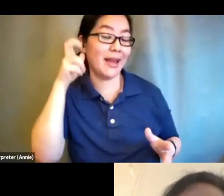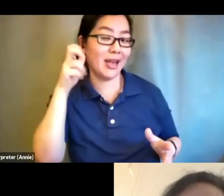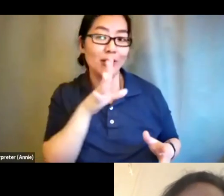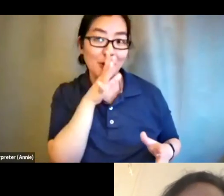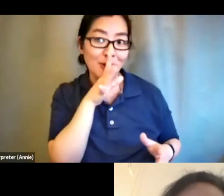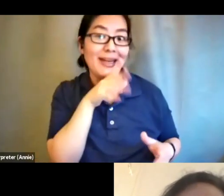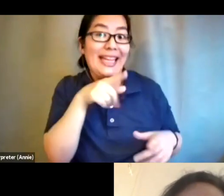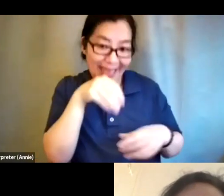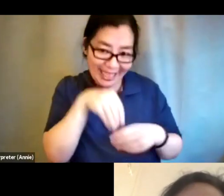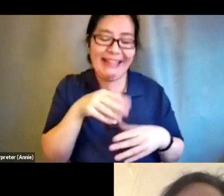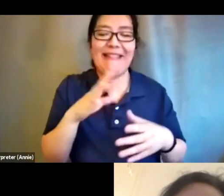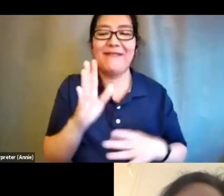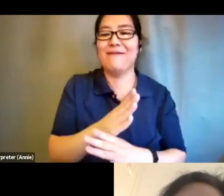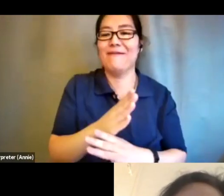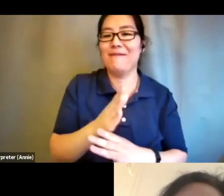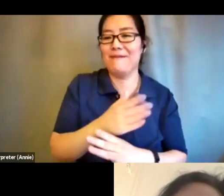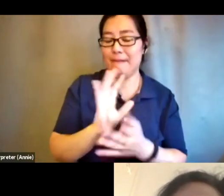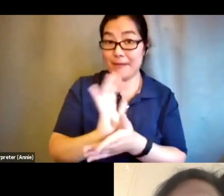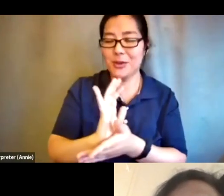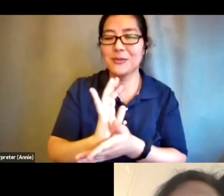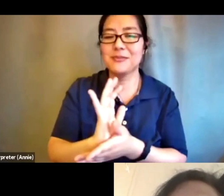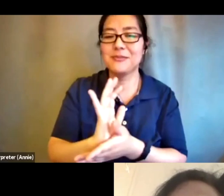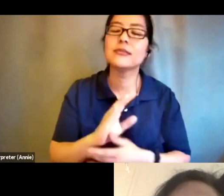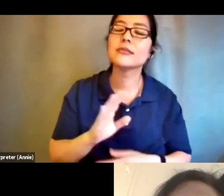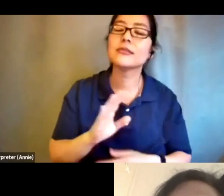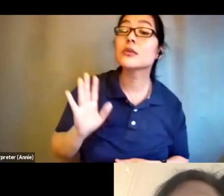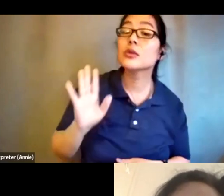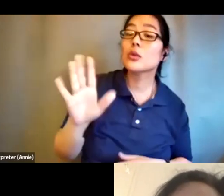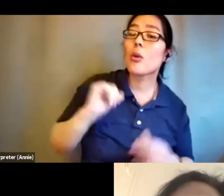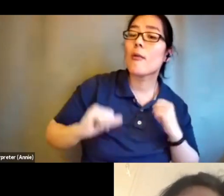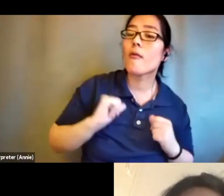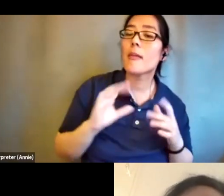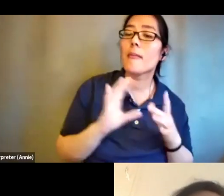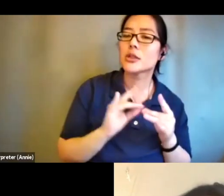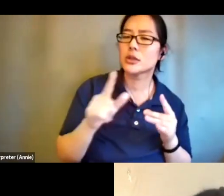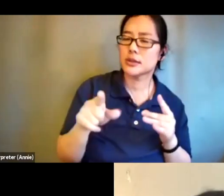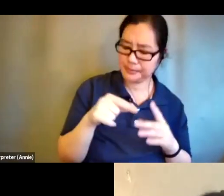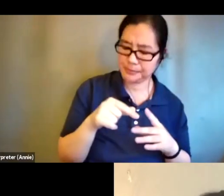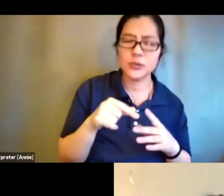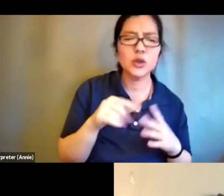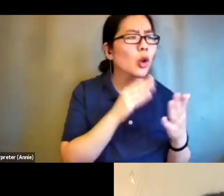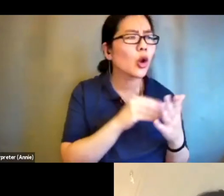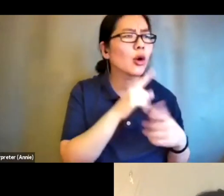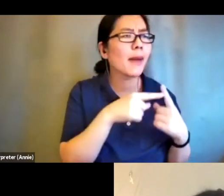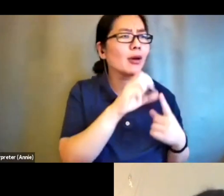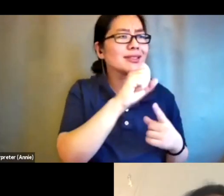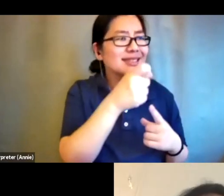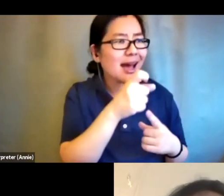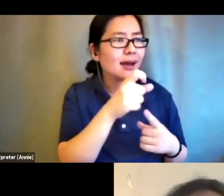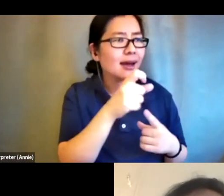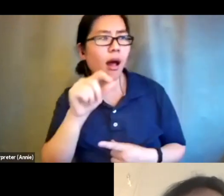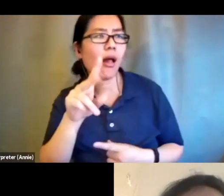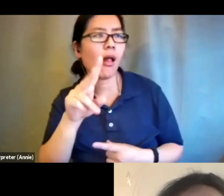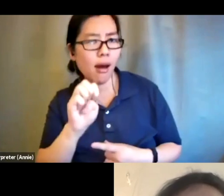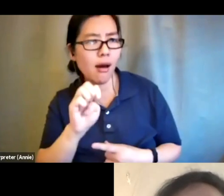your performance notes that you learned about sex and love on your own so i have to